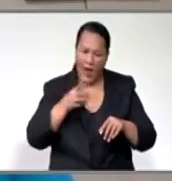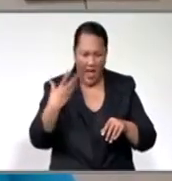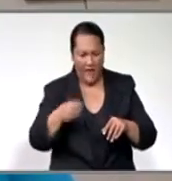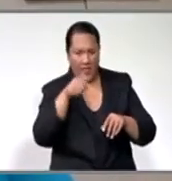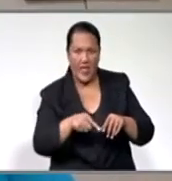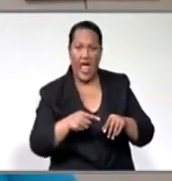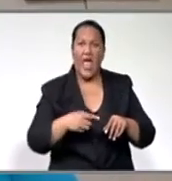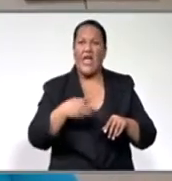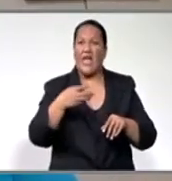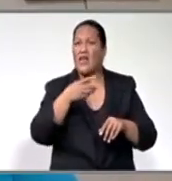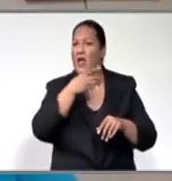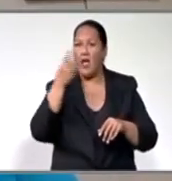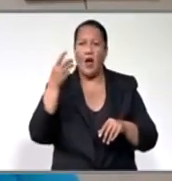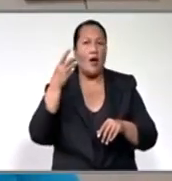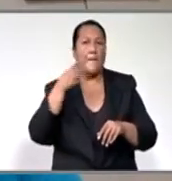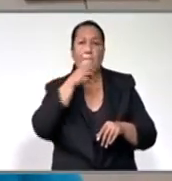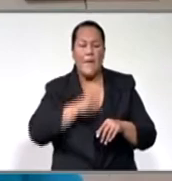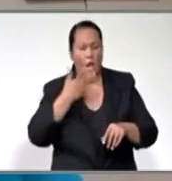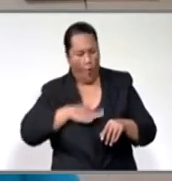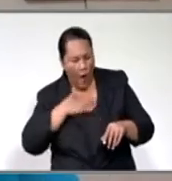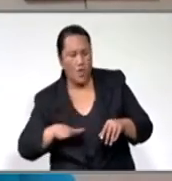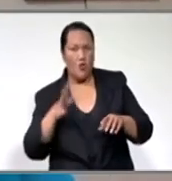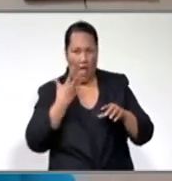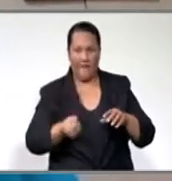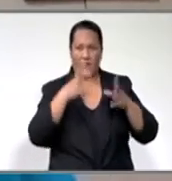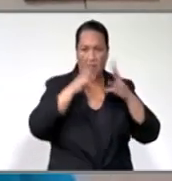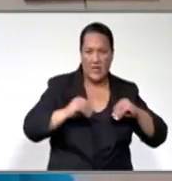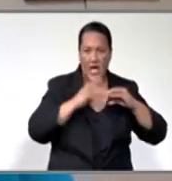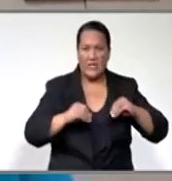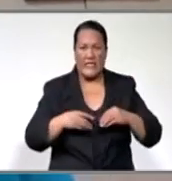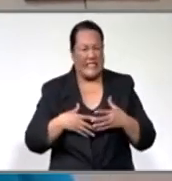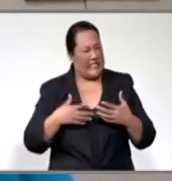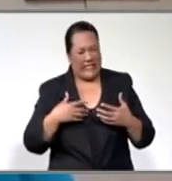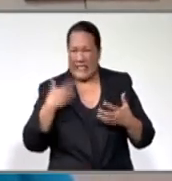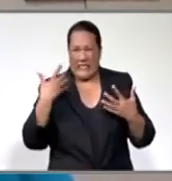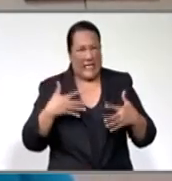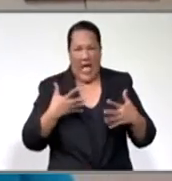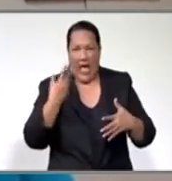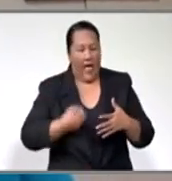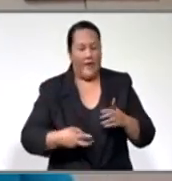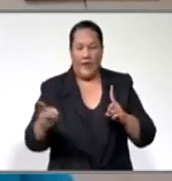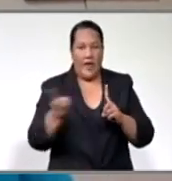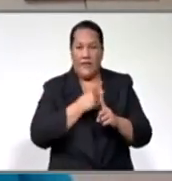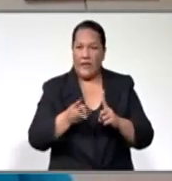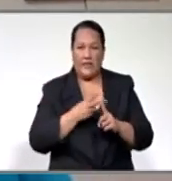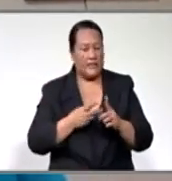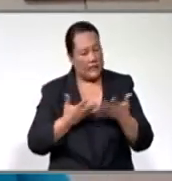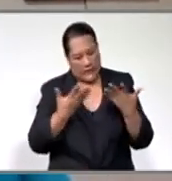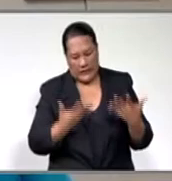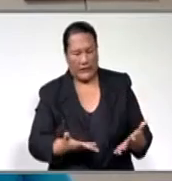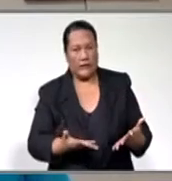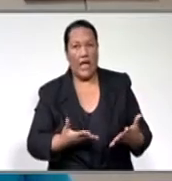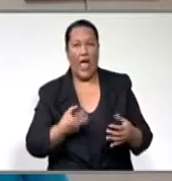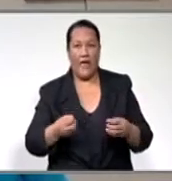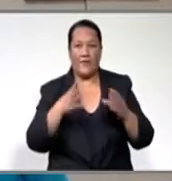sex and so on. A lot of coercive, the intensification of violence. Violence is really intensified because he's